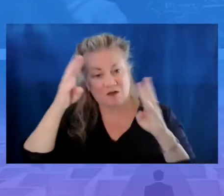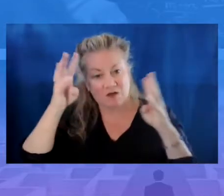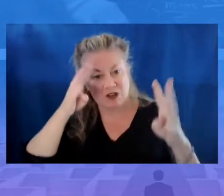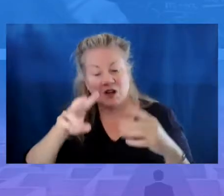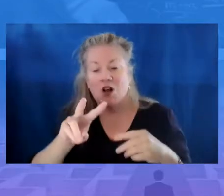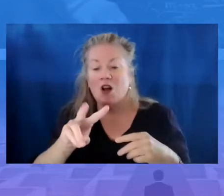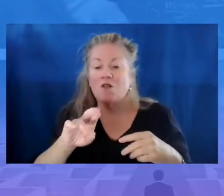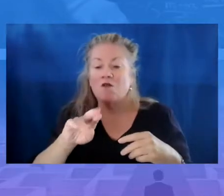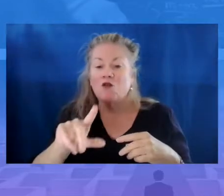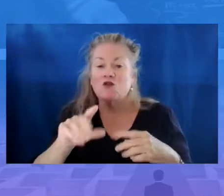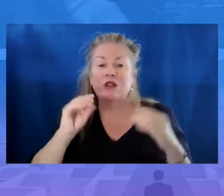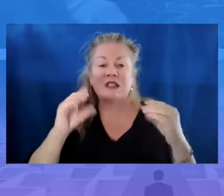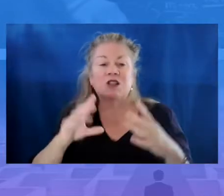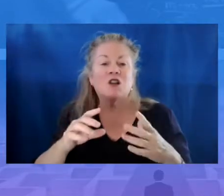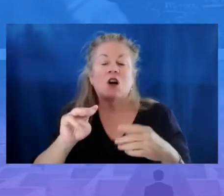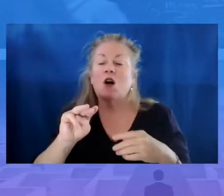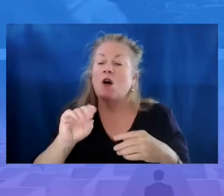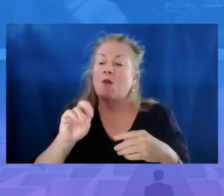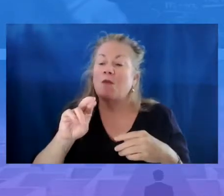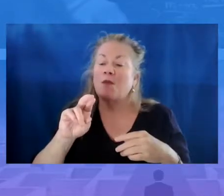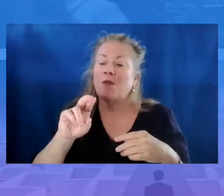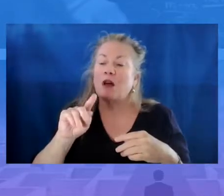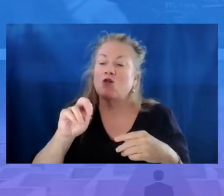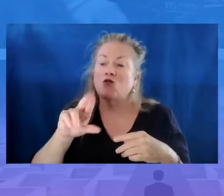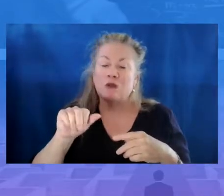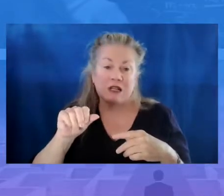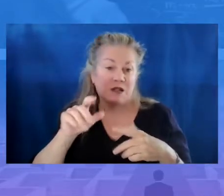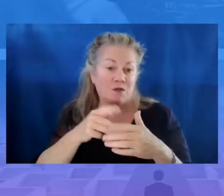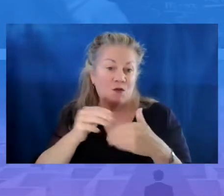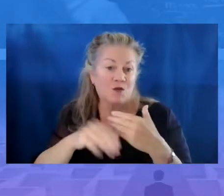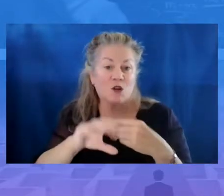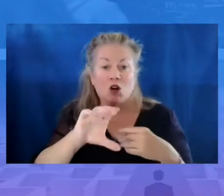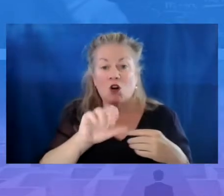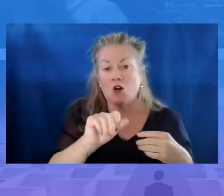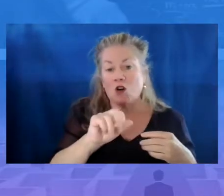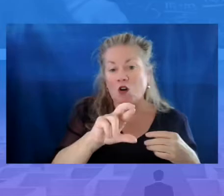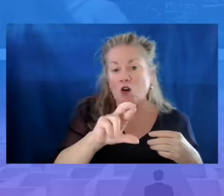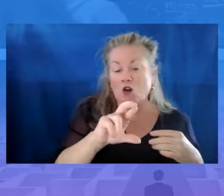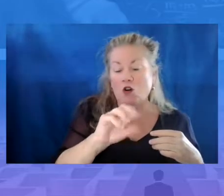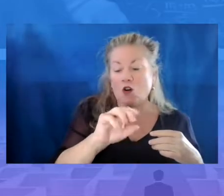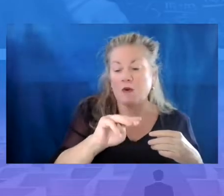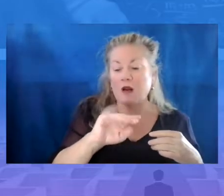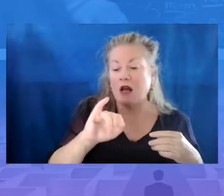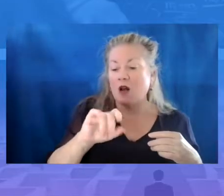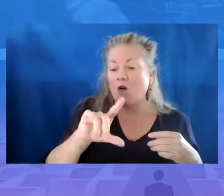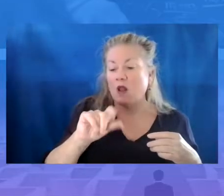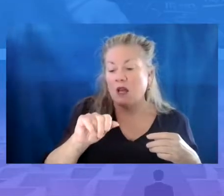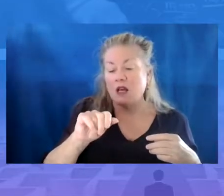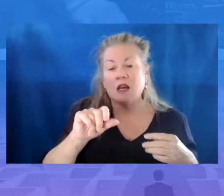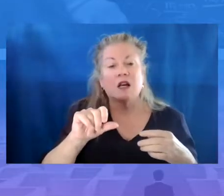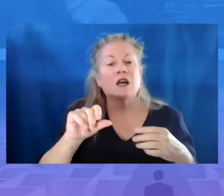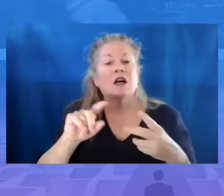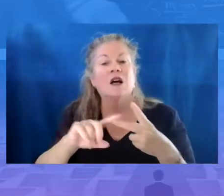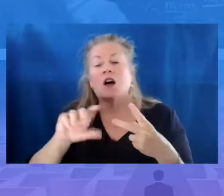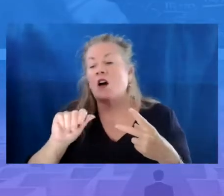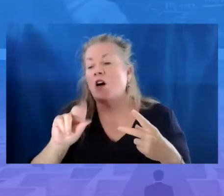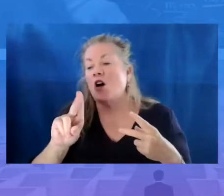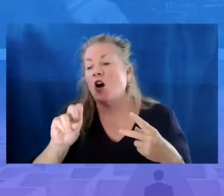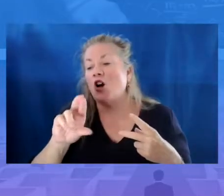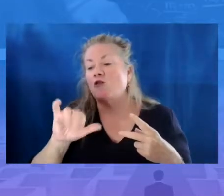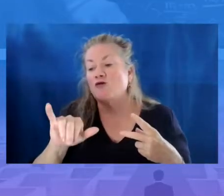about an inventive virtual teacher mentoring program in Illinois with Carmen Ayala, the state superintendent of education.